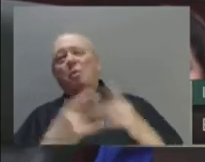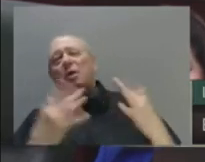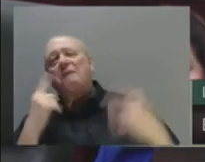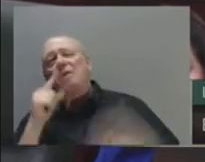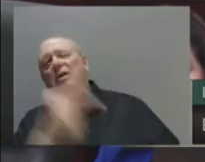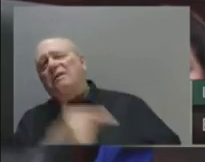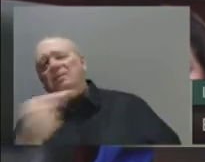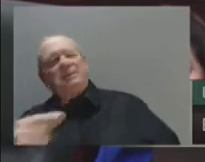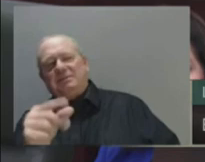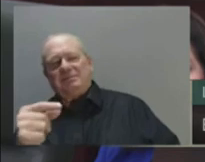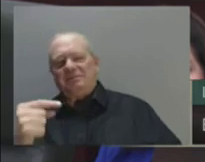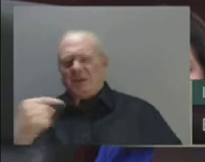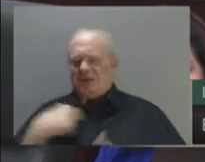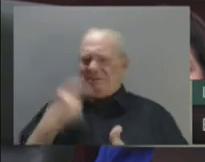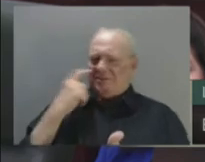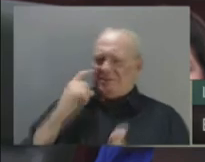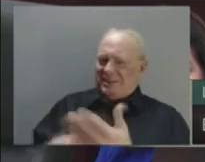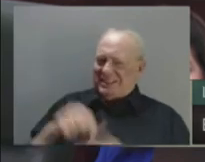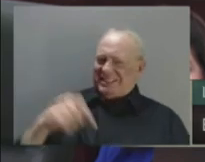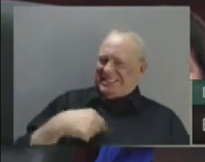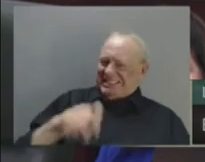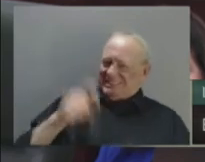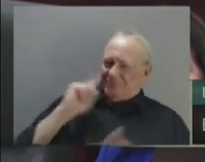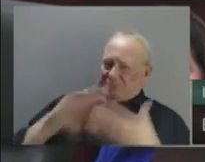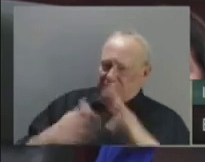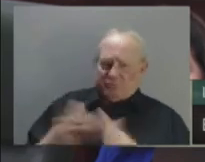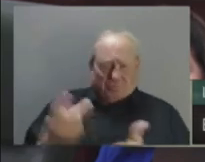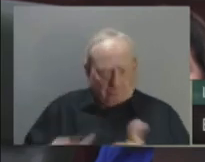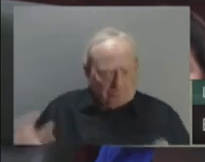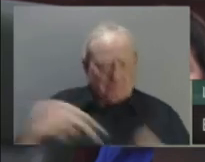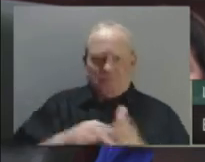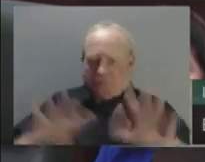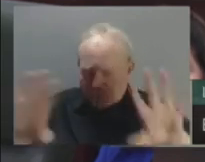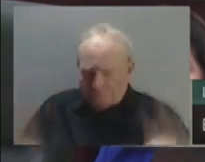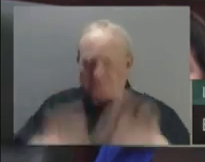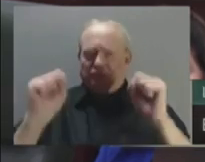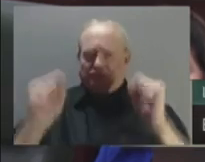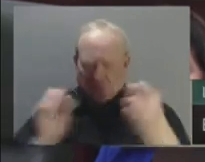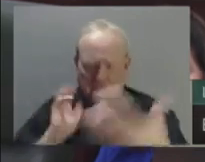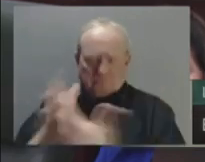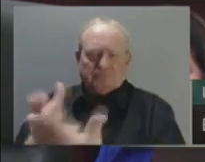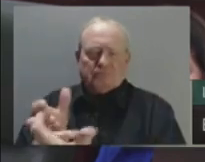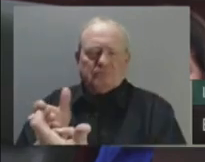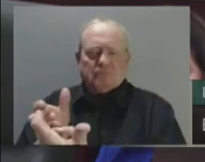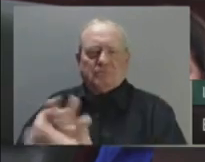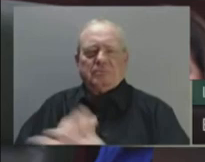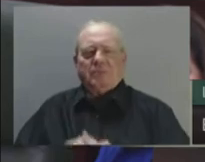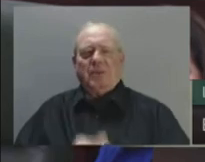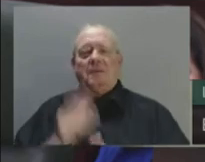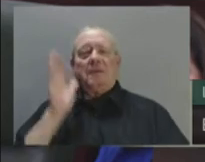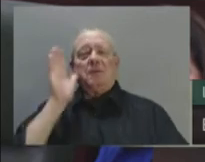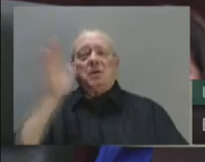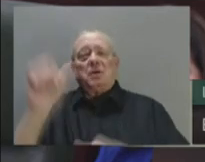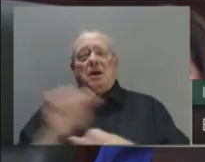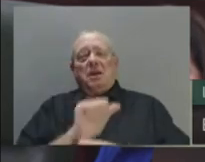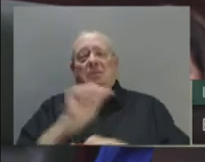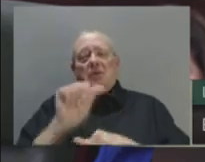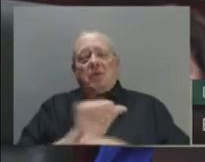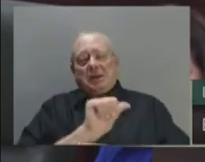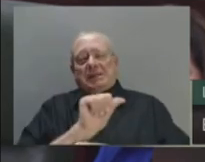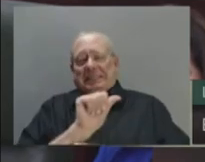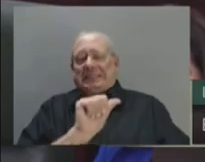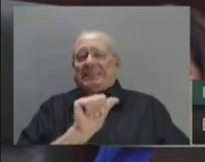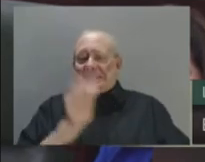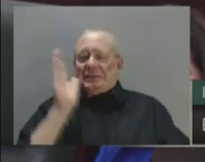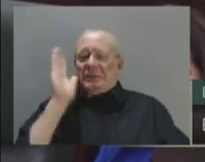to meet that need. The future of Alberta will, in some measure, be contingent upon our ability to preserve